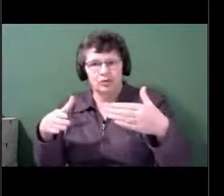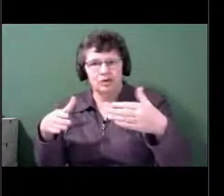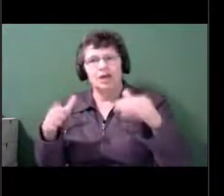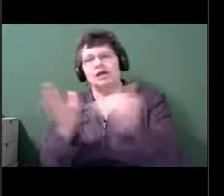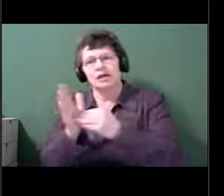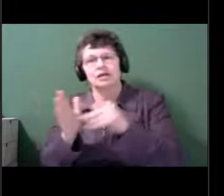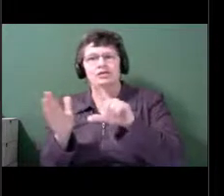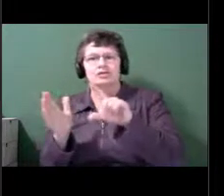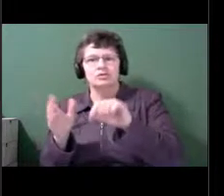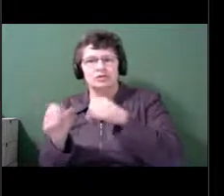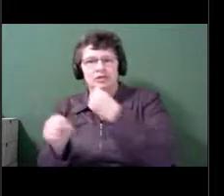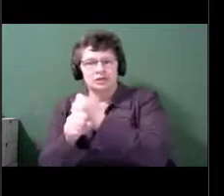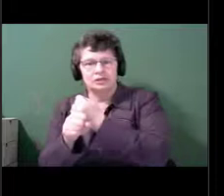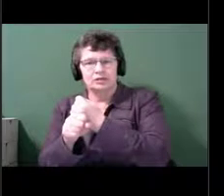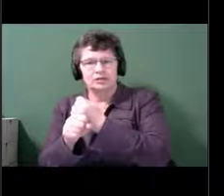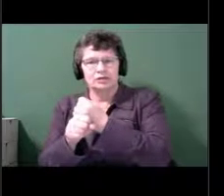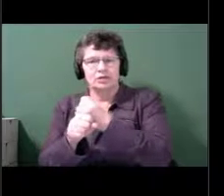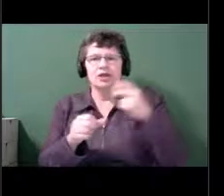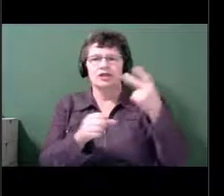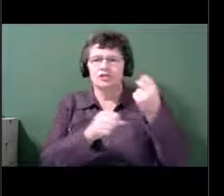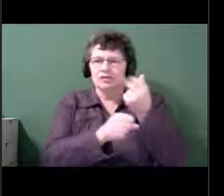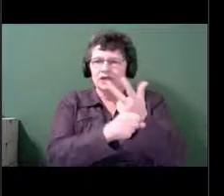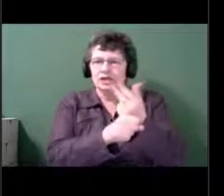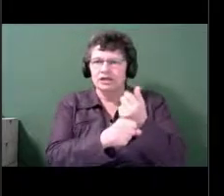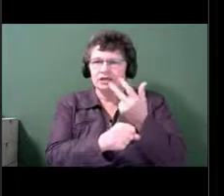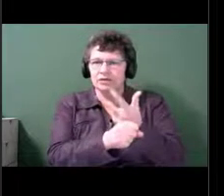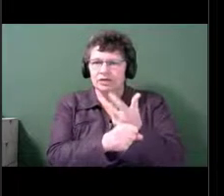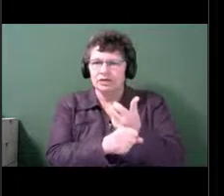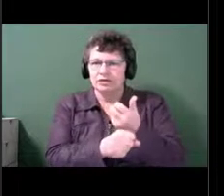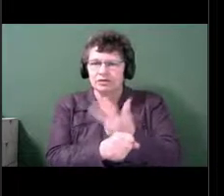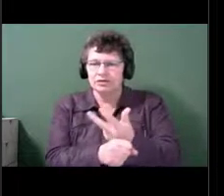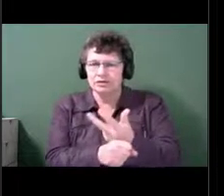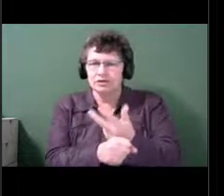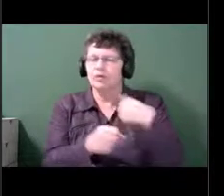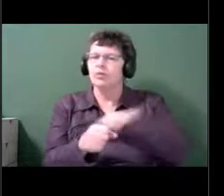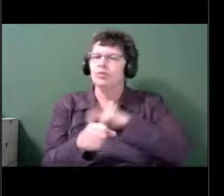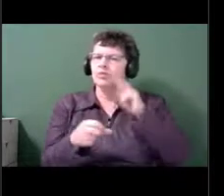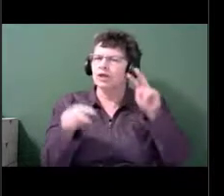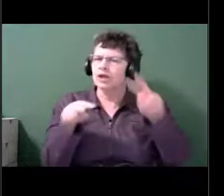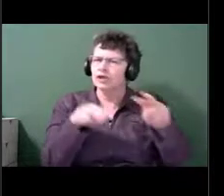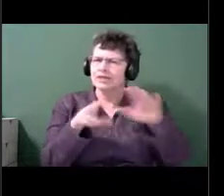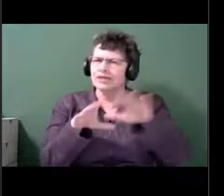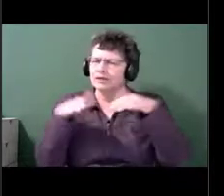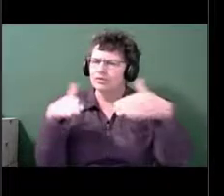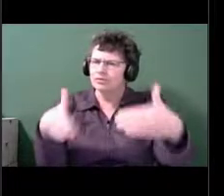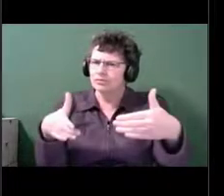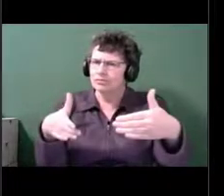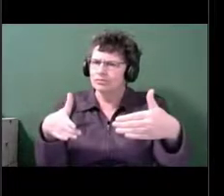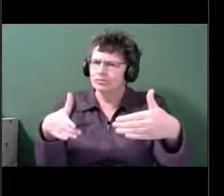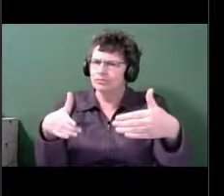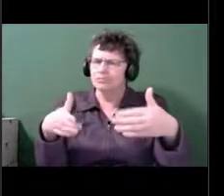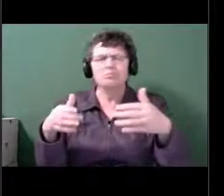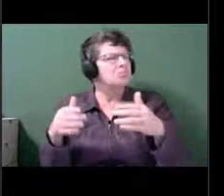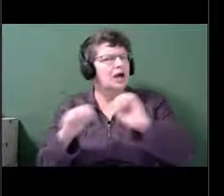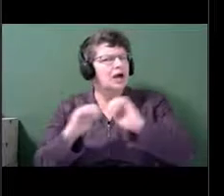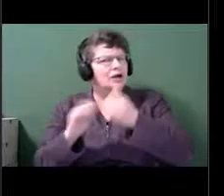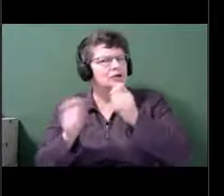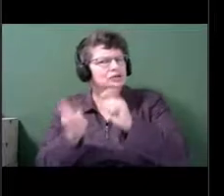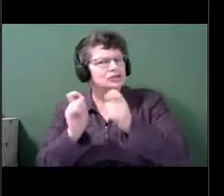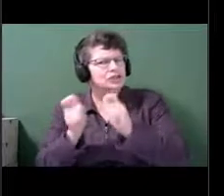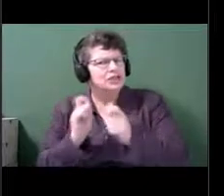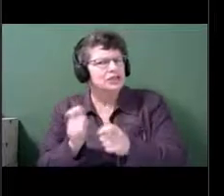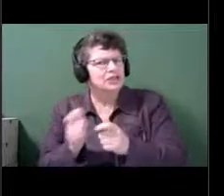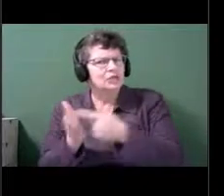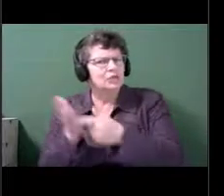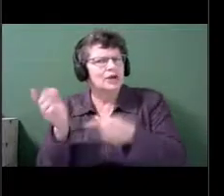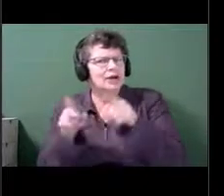of getting older and hopefully find some ways that people can live better longer. So I'm going to